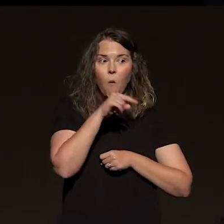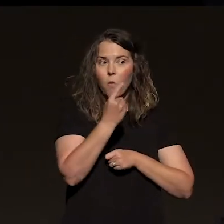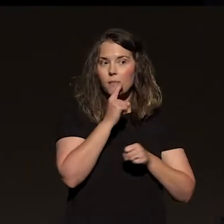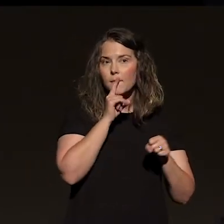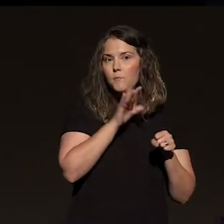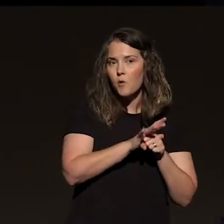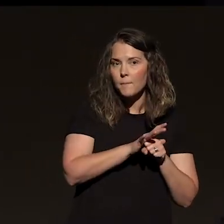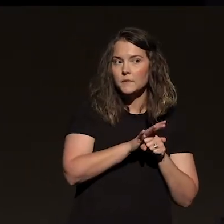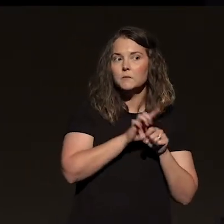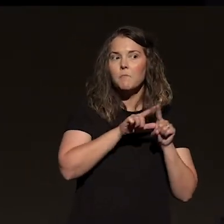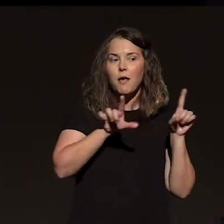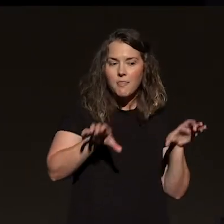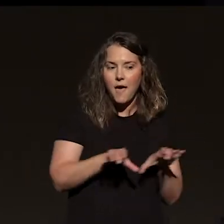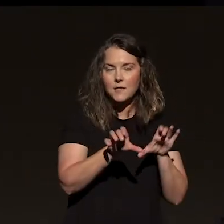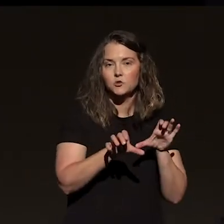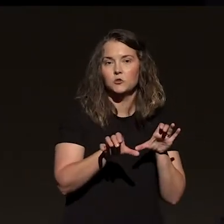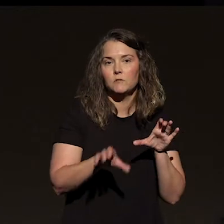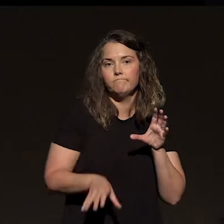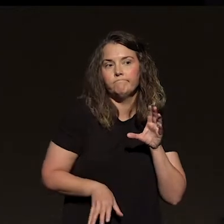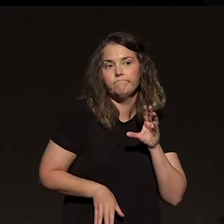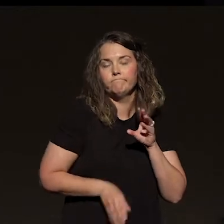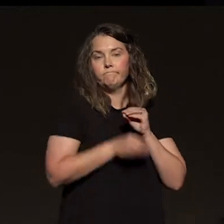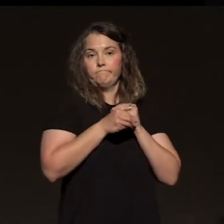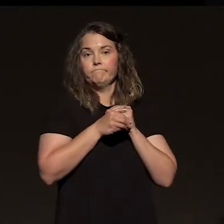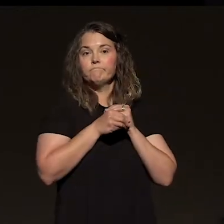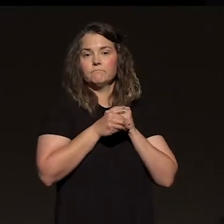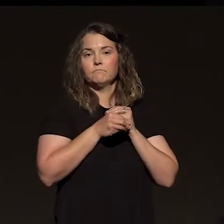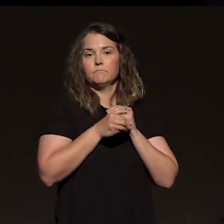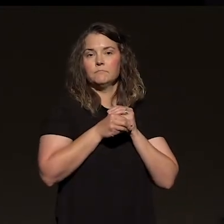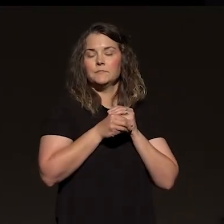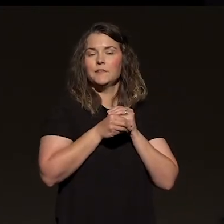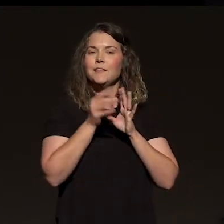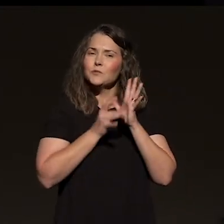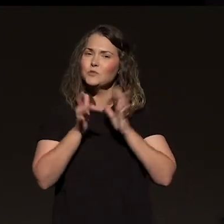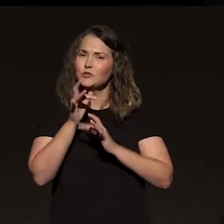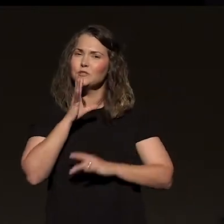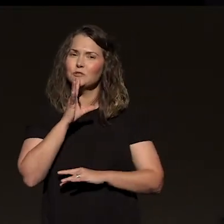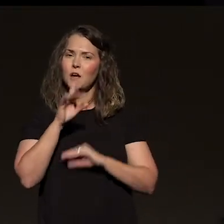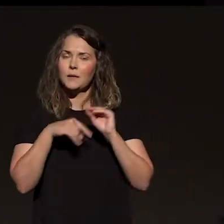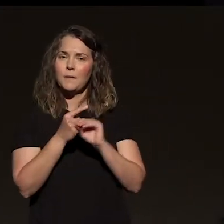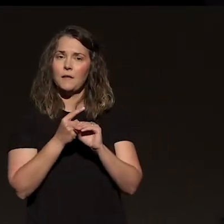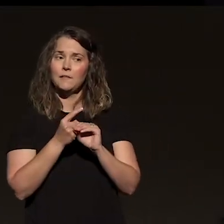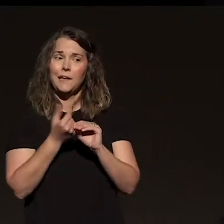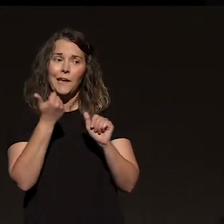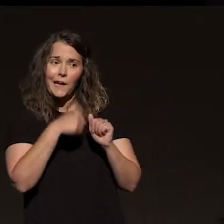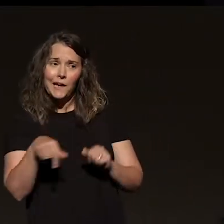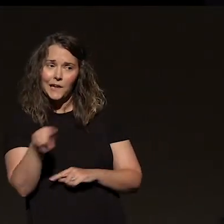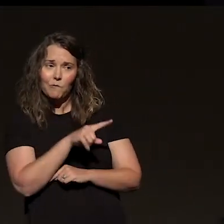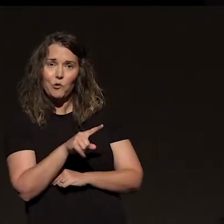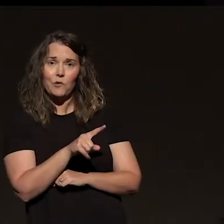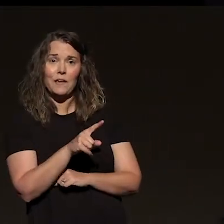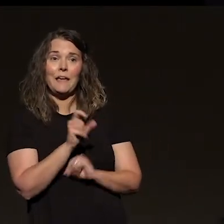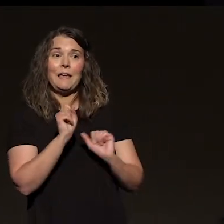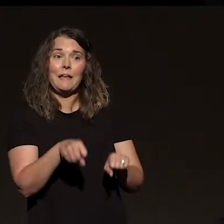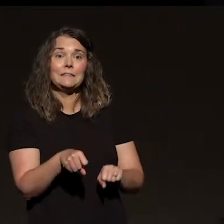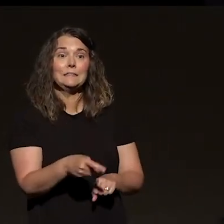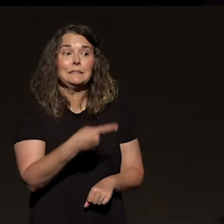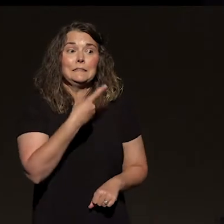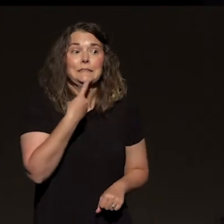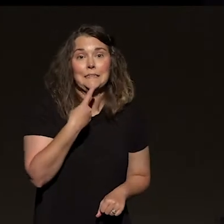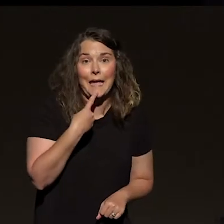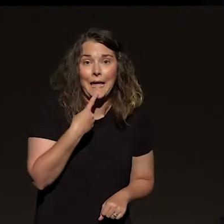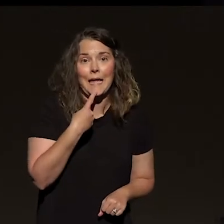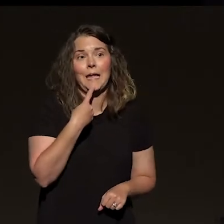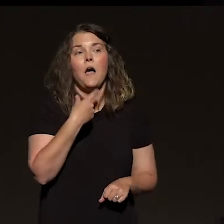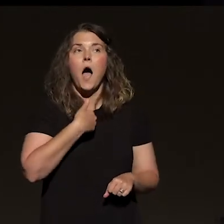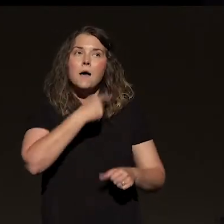that's what Jesus is saying. It's anybody can talk a good game, but he's calling you to live your life on a good